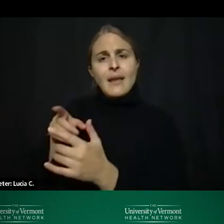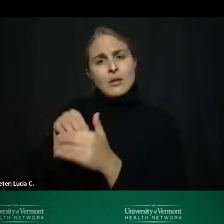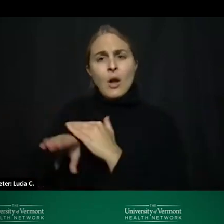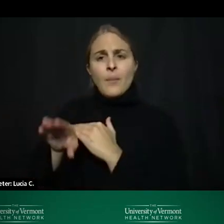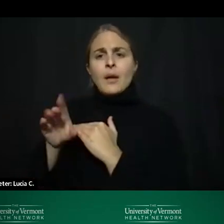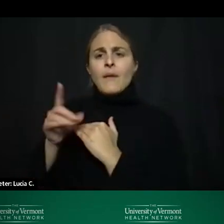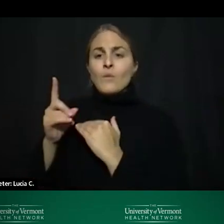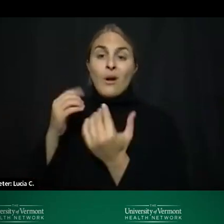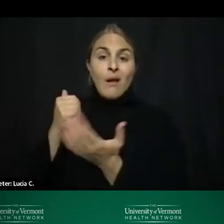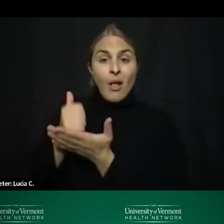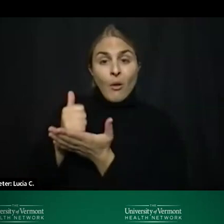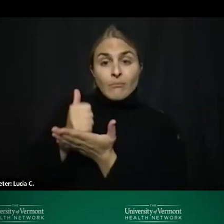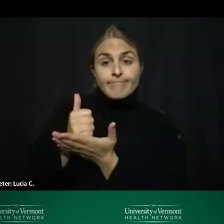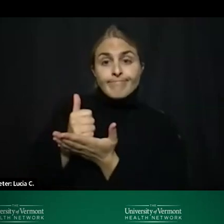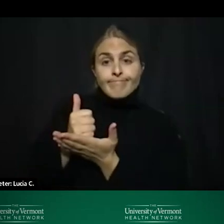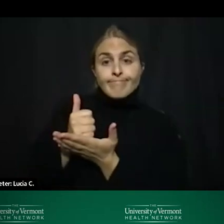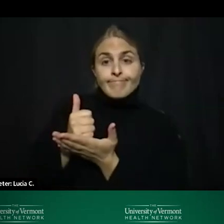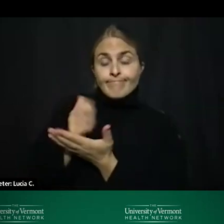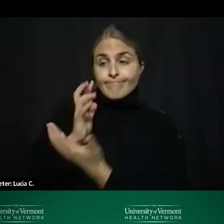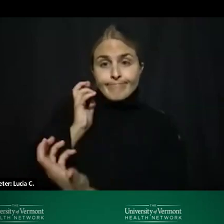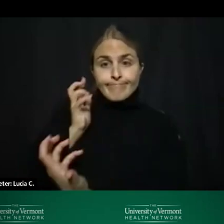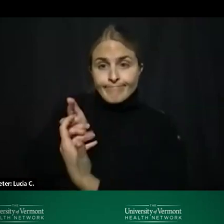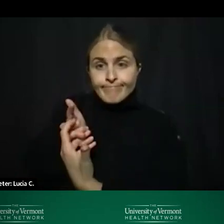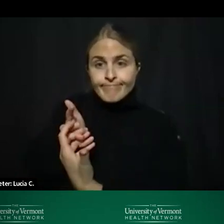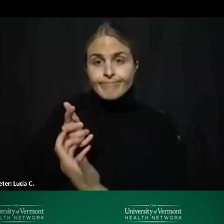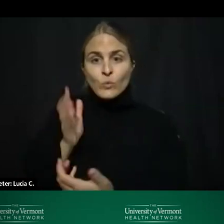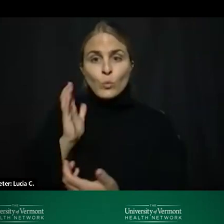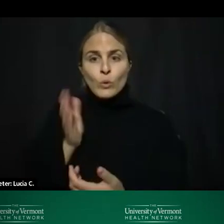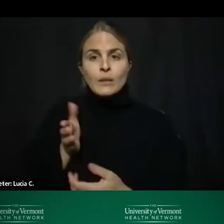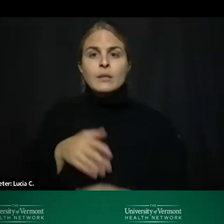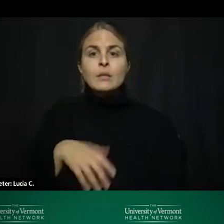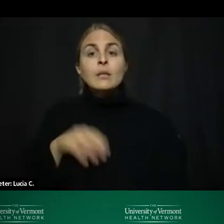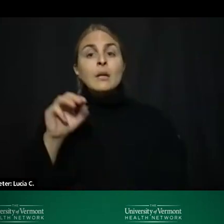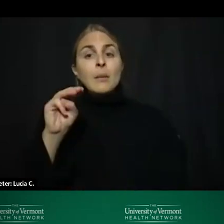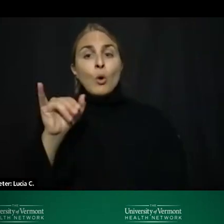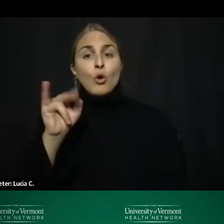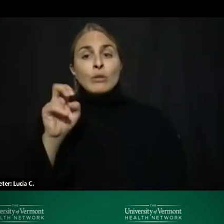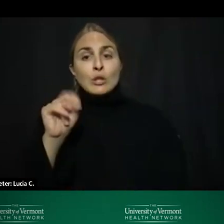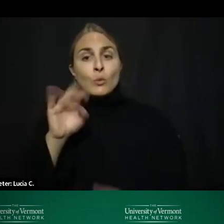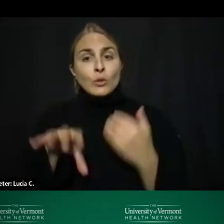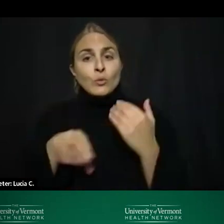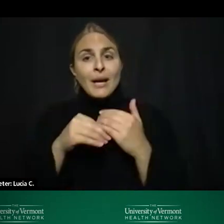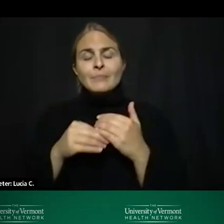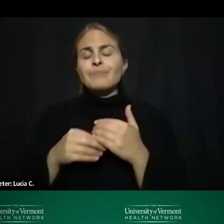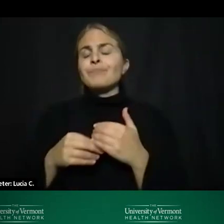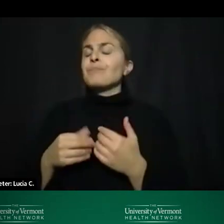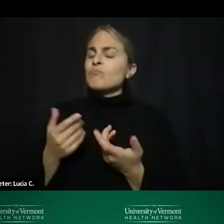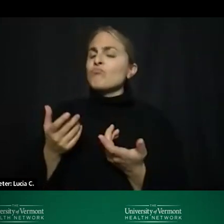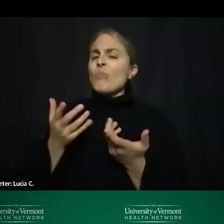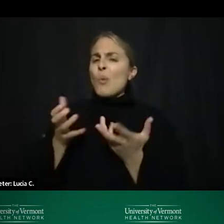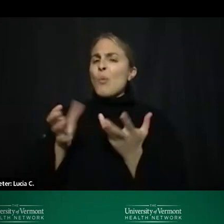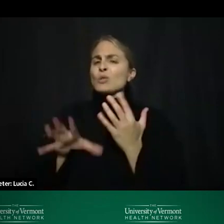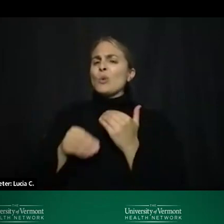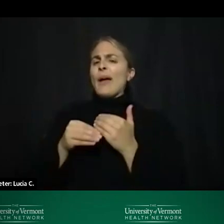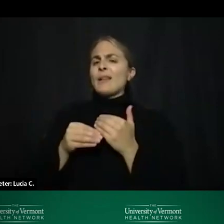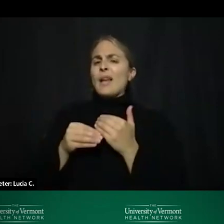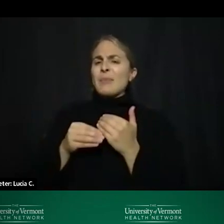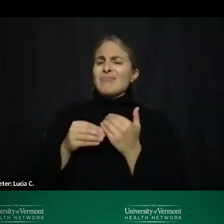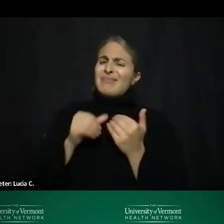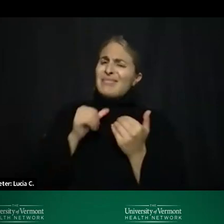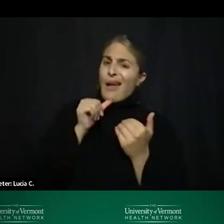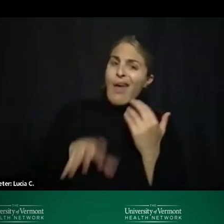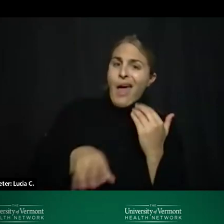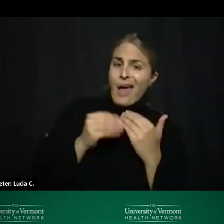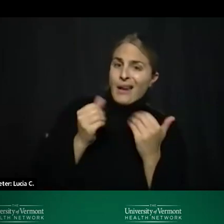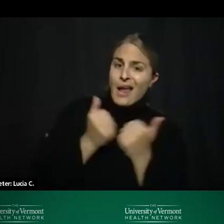help that day maureen would you add anything i was just gonna say i wouldn't add anything